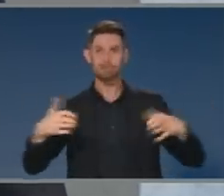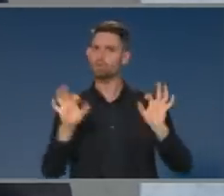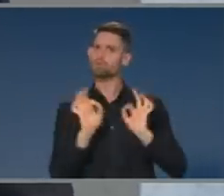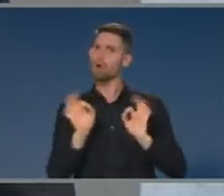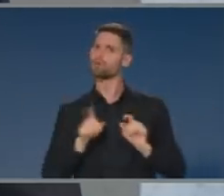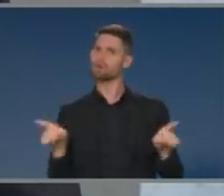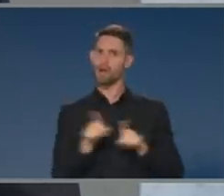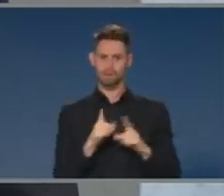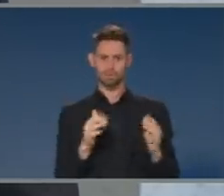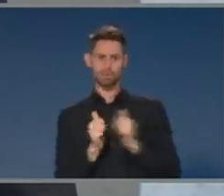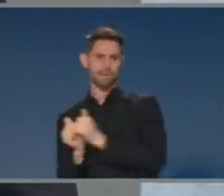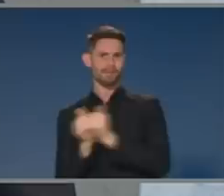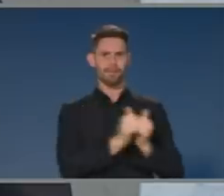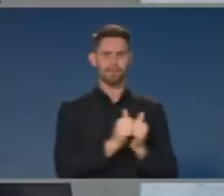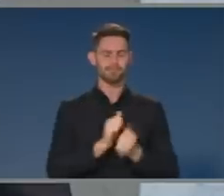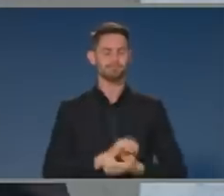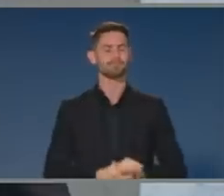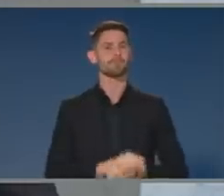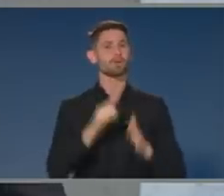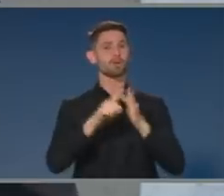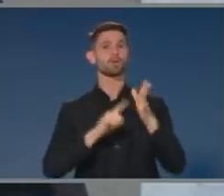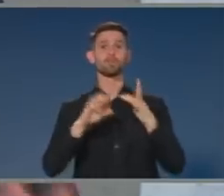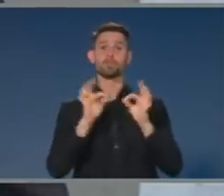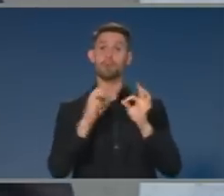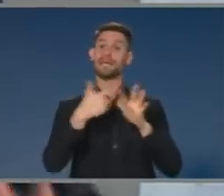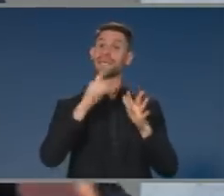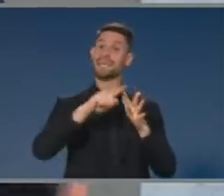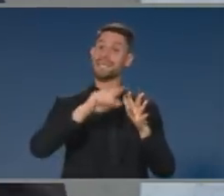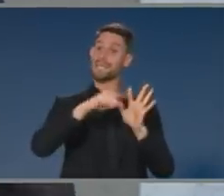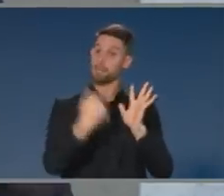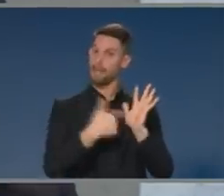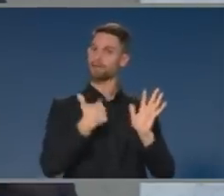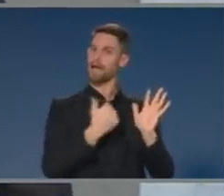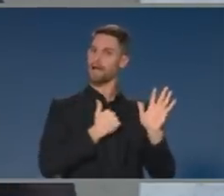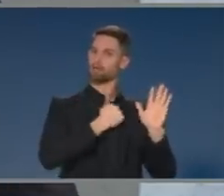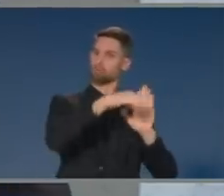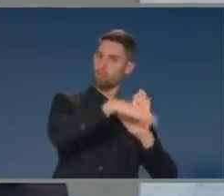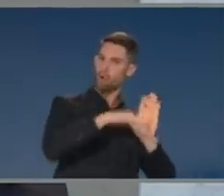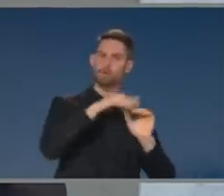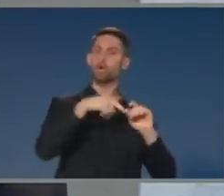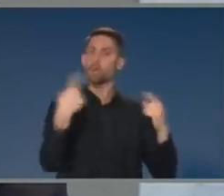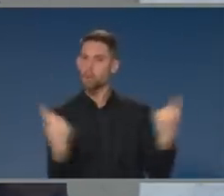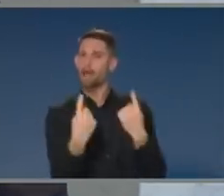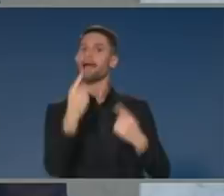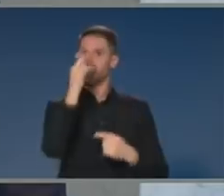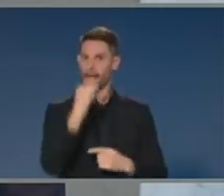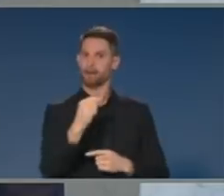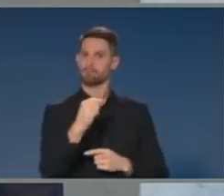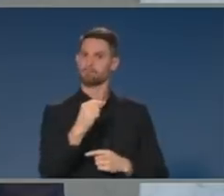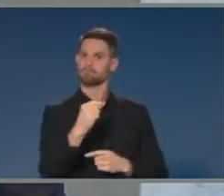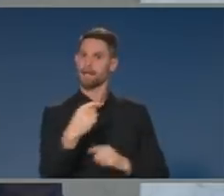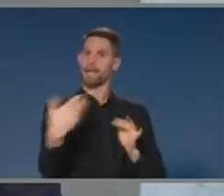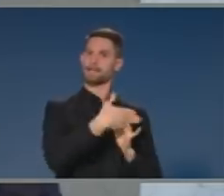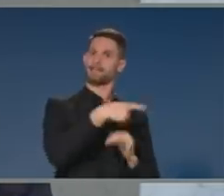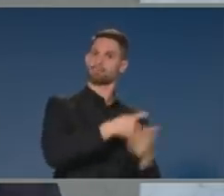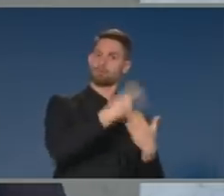JobKeeper were set for a reason. And those parameters and guidelines will be maintained for the integrity of that program.